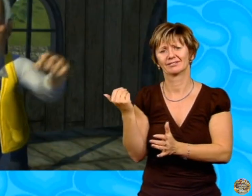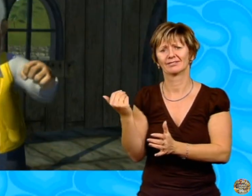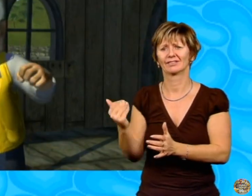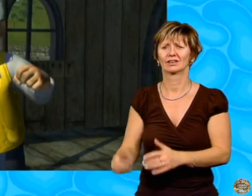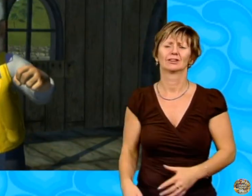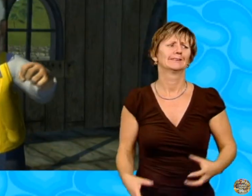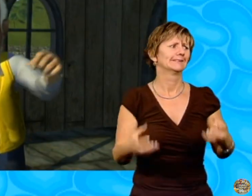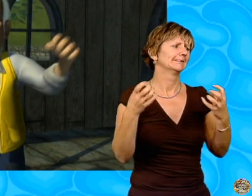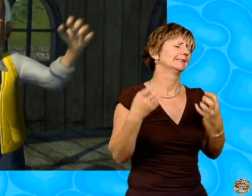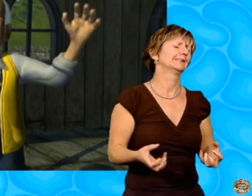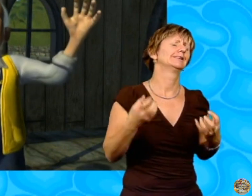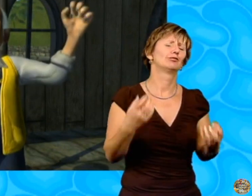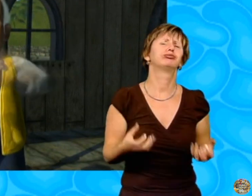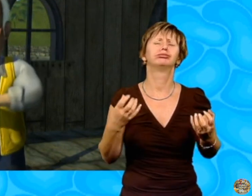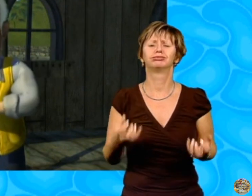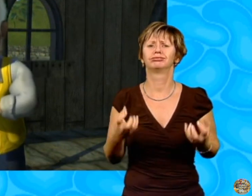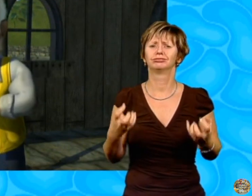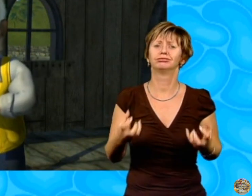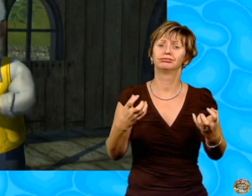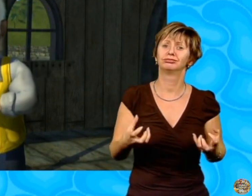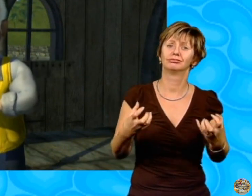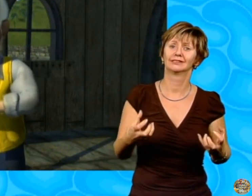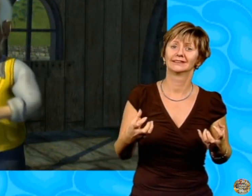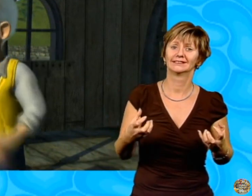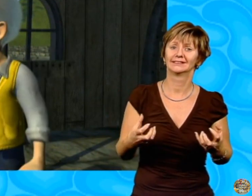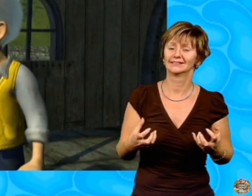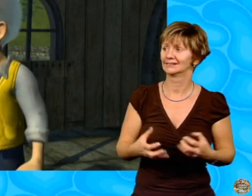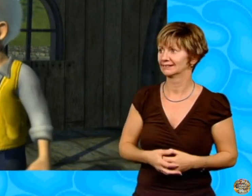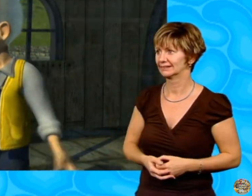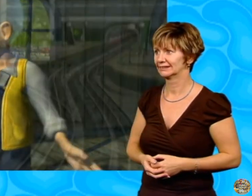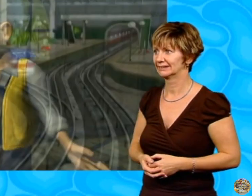Oh, oh, bothersome buffers.